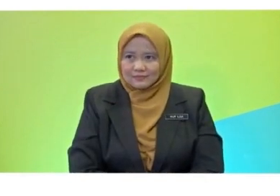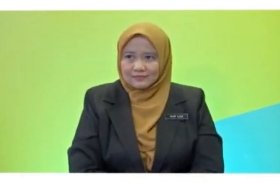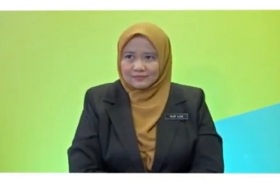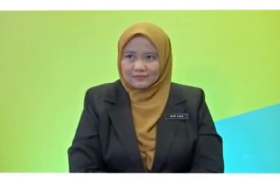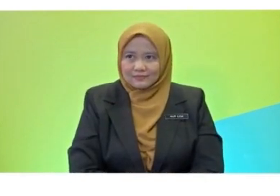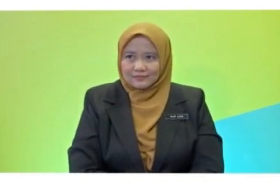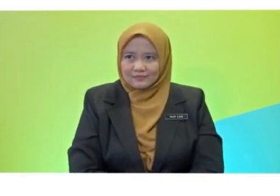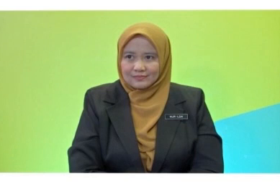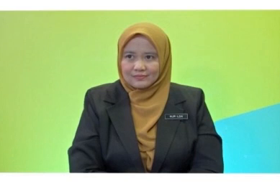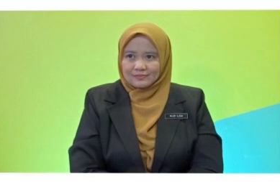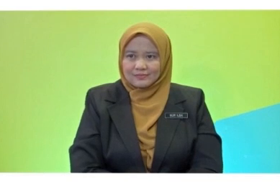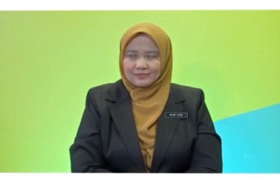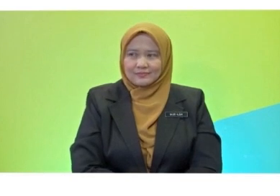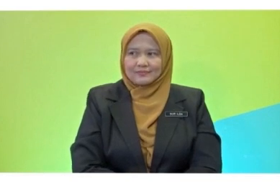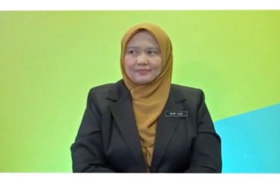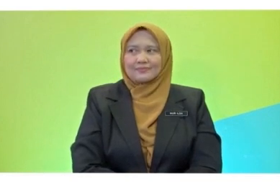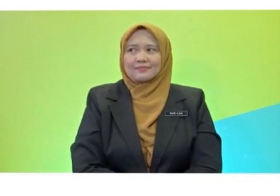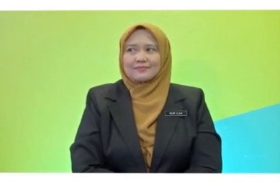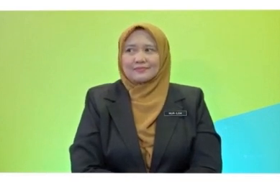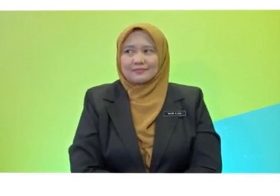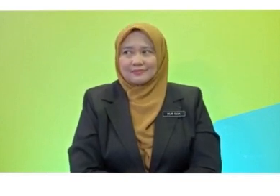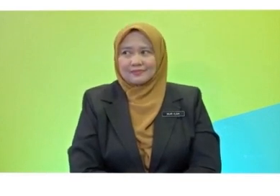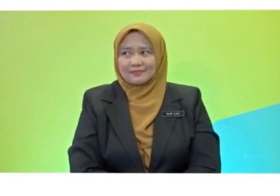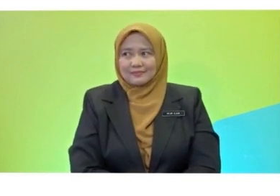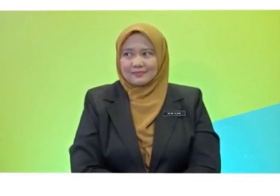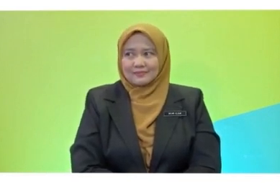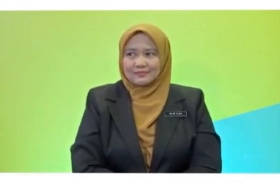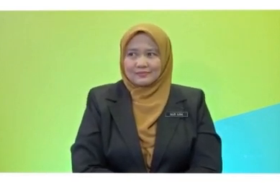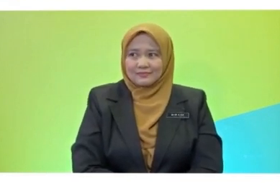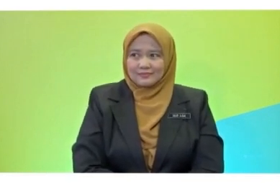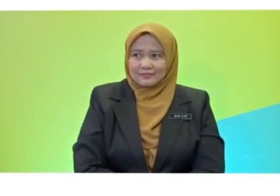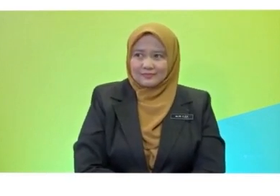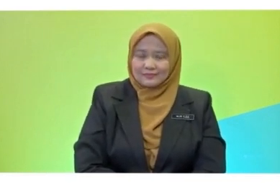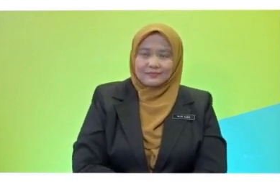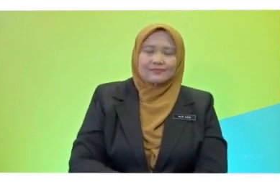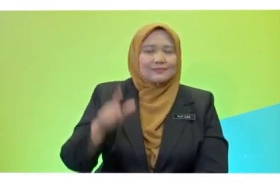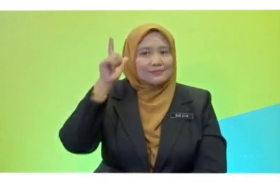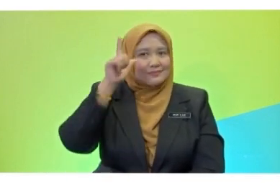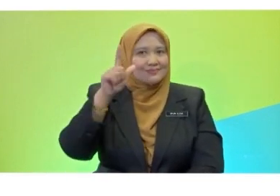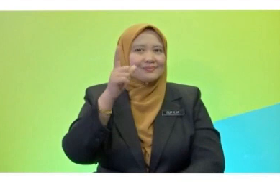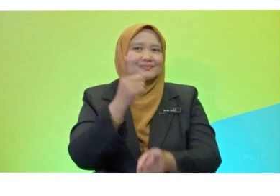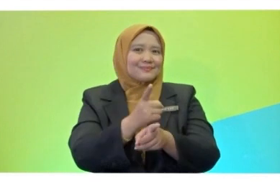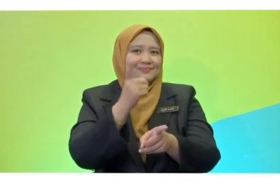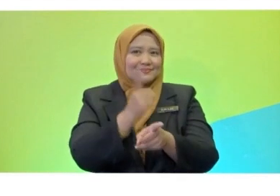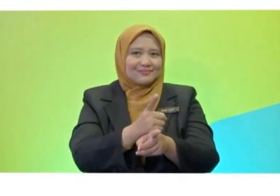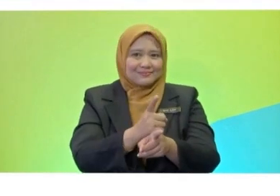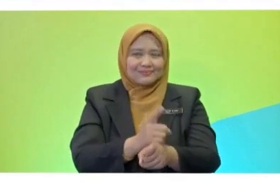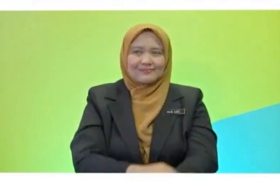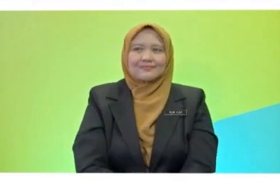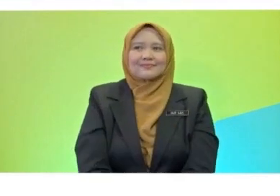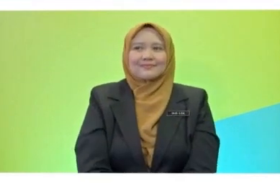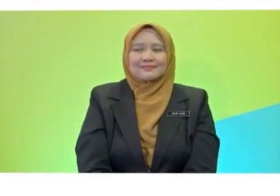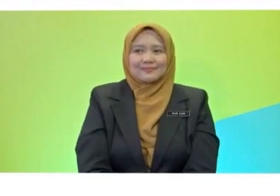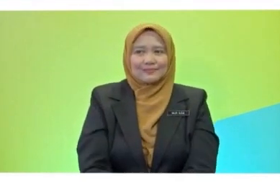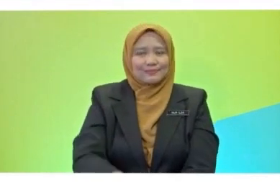false? True. It's true. Let's check the answer. Yes! Good job,